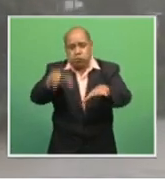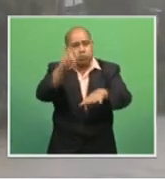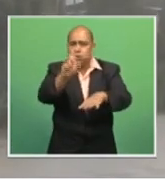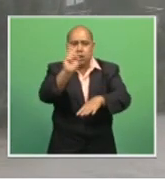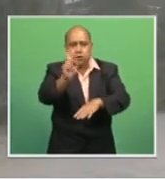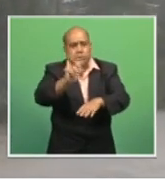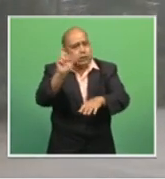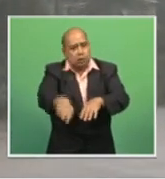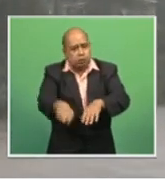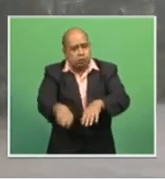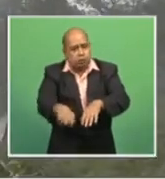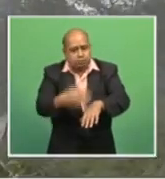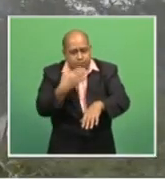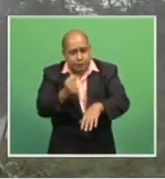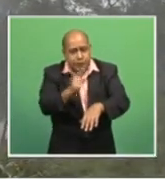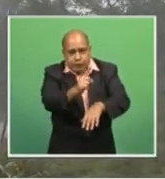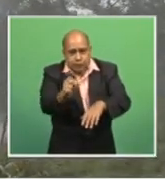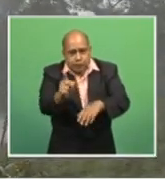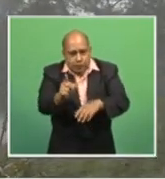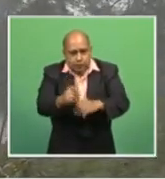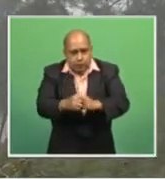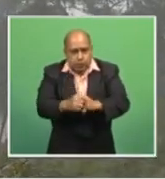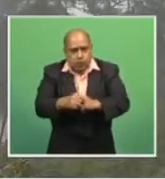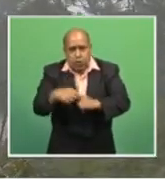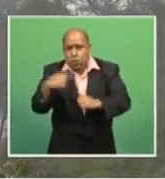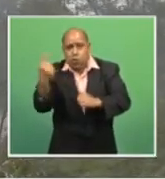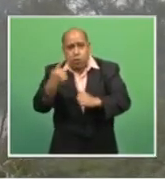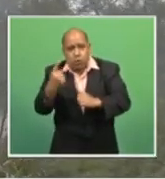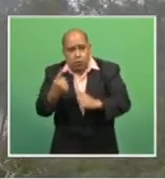too often, unsupervised children have been tempted.